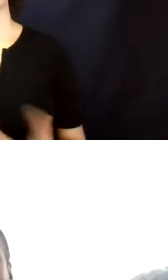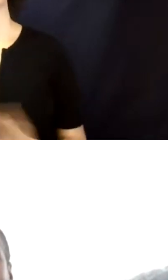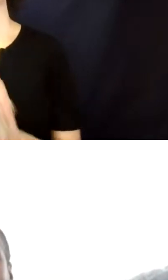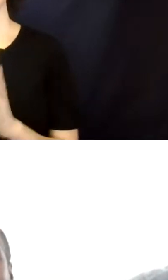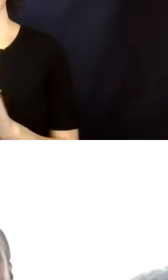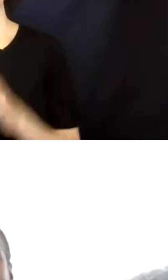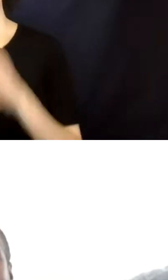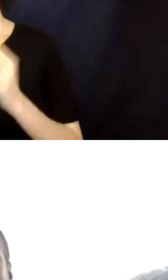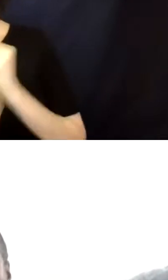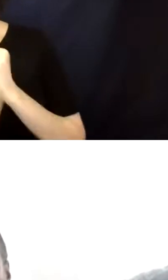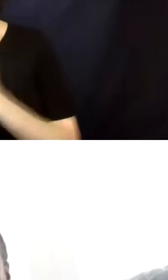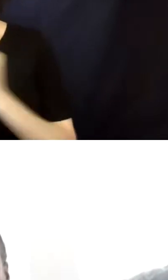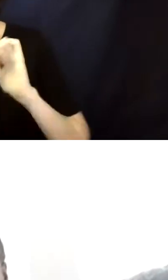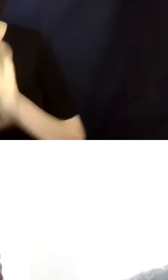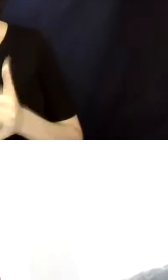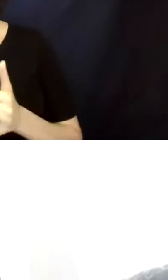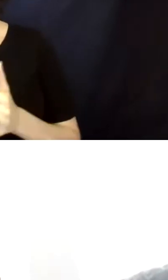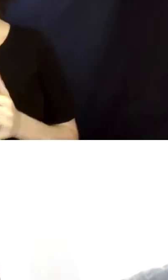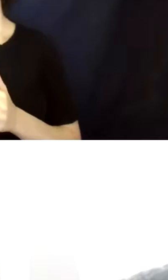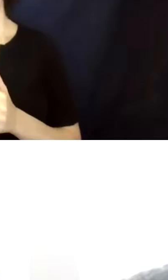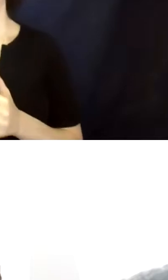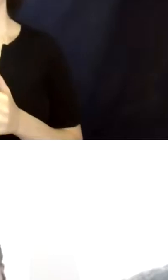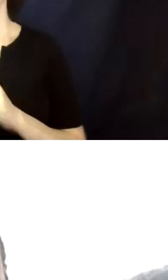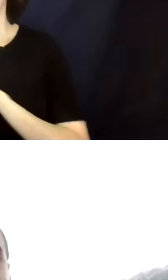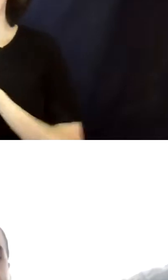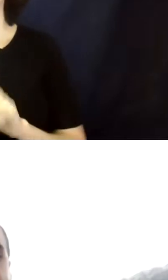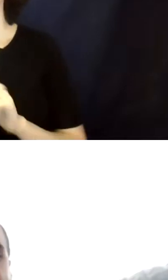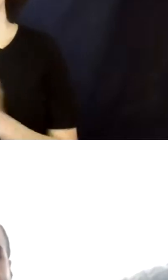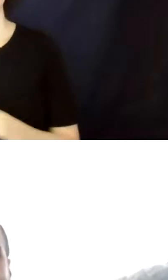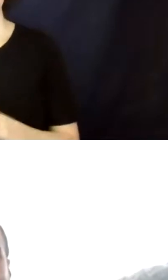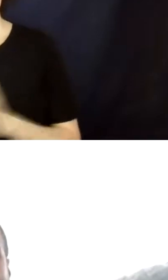it solely for people? Is it for all people with disabilities?